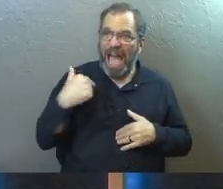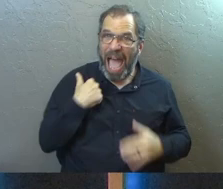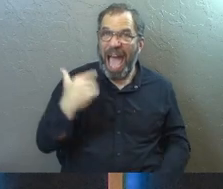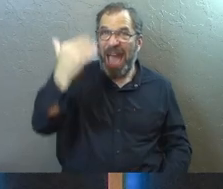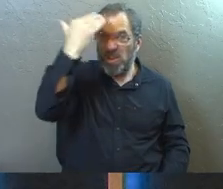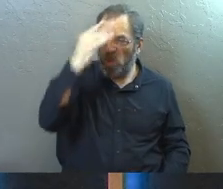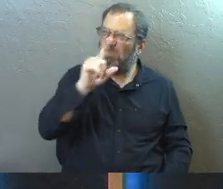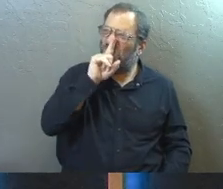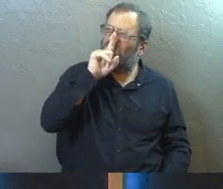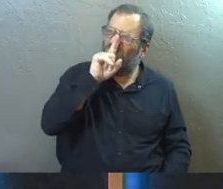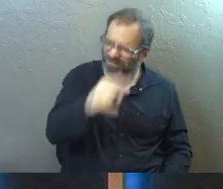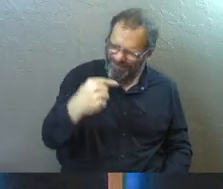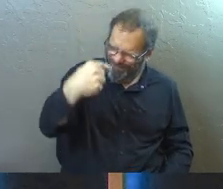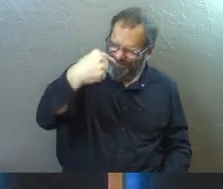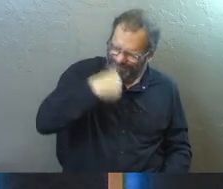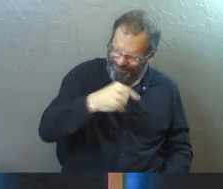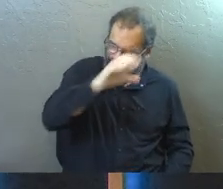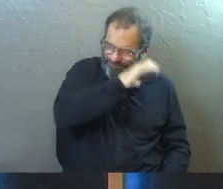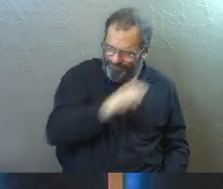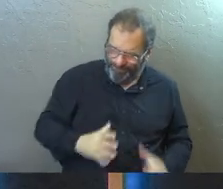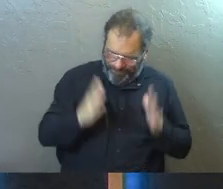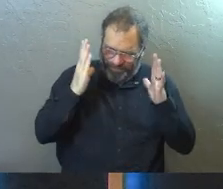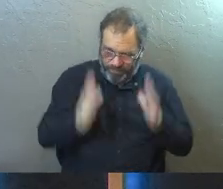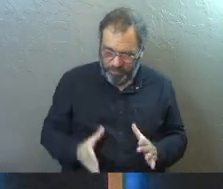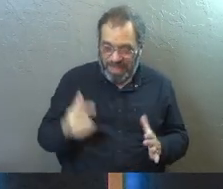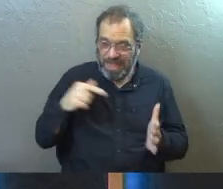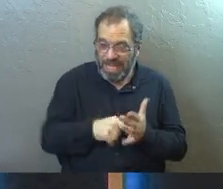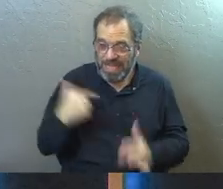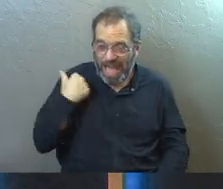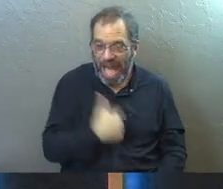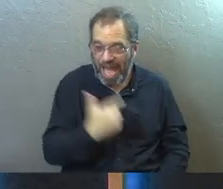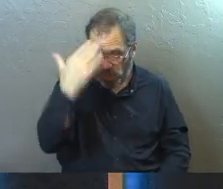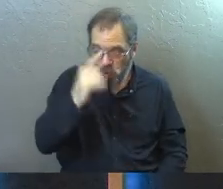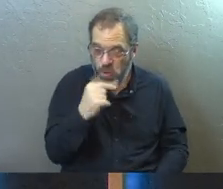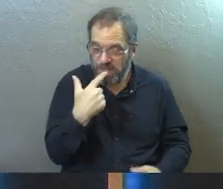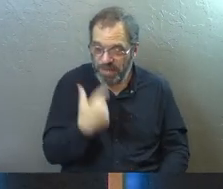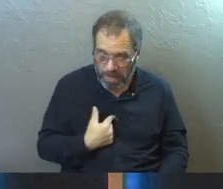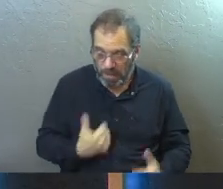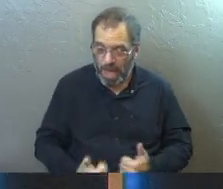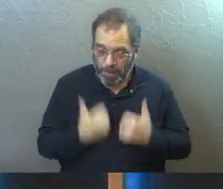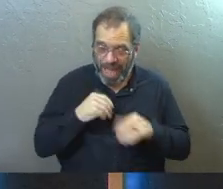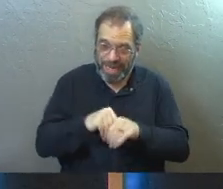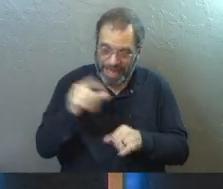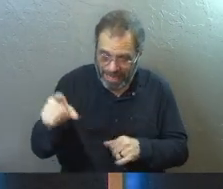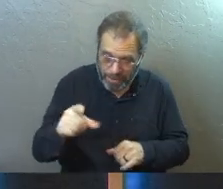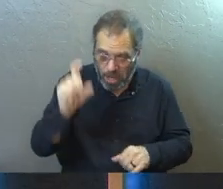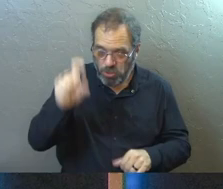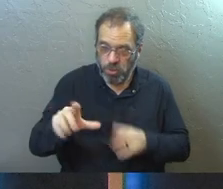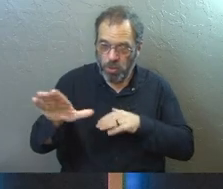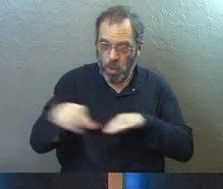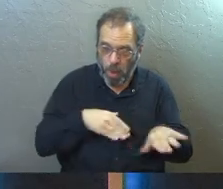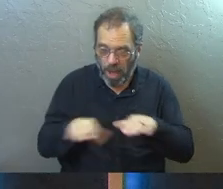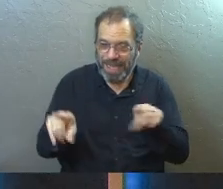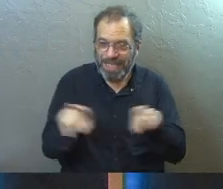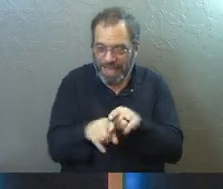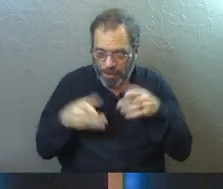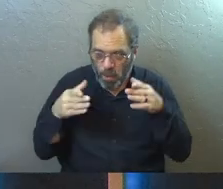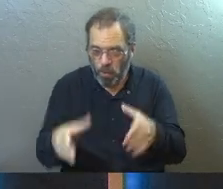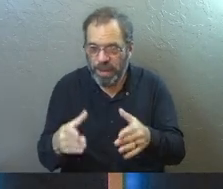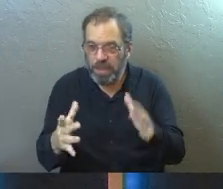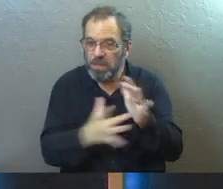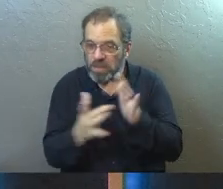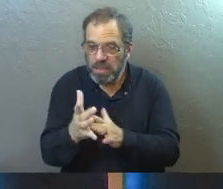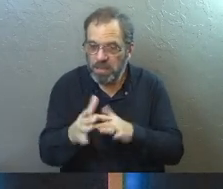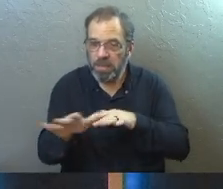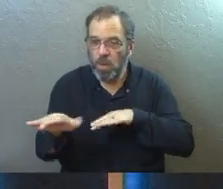know, assurance, that I'm a Christian. By this I know, whoever says he abides in him ought to walk in the same way